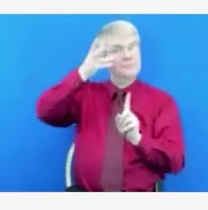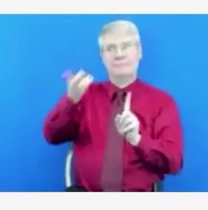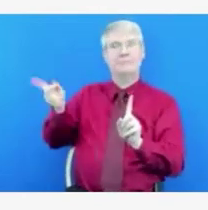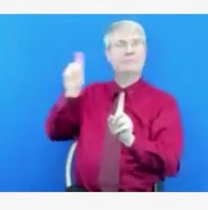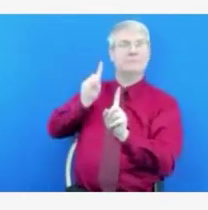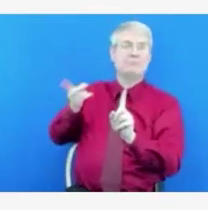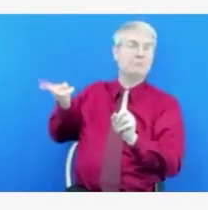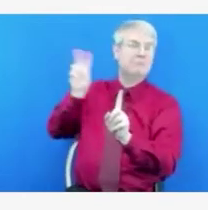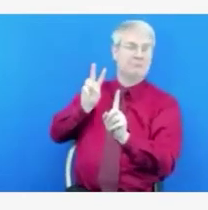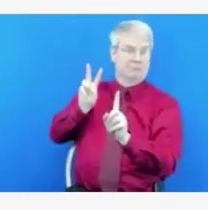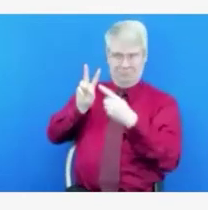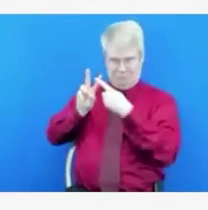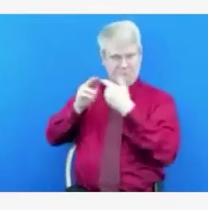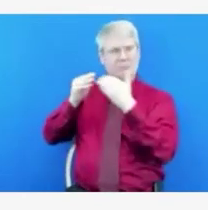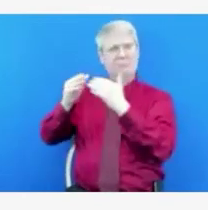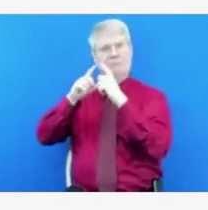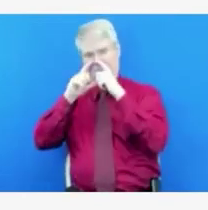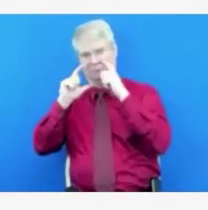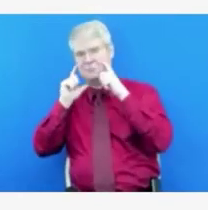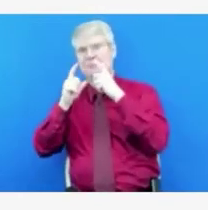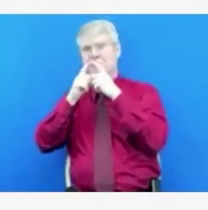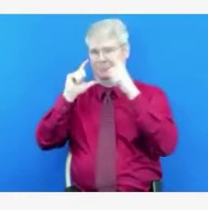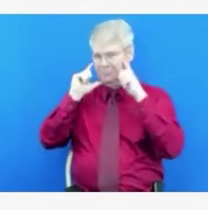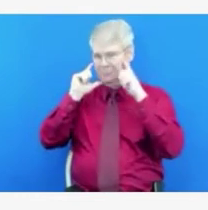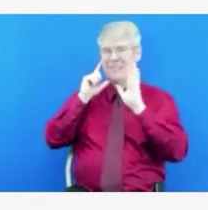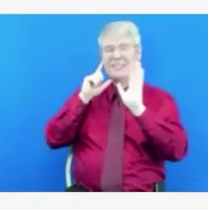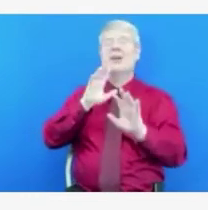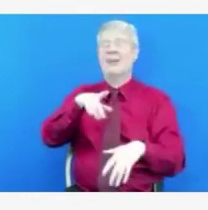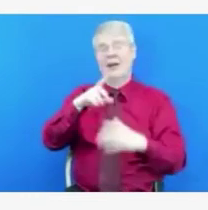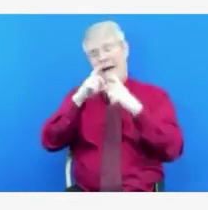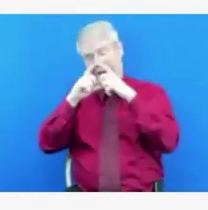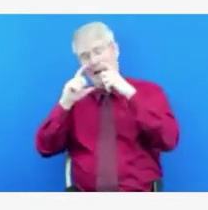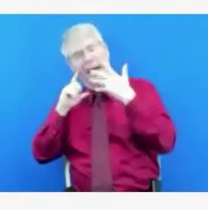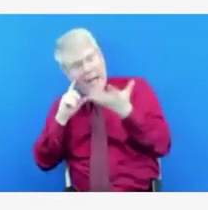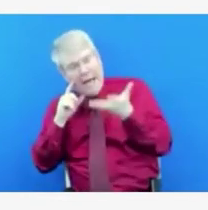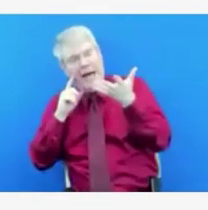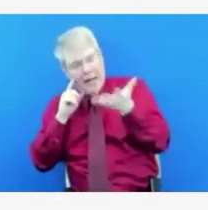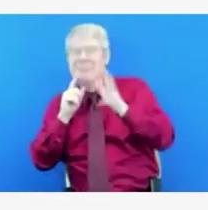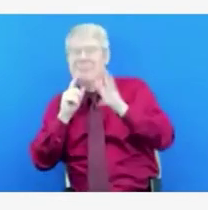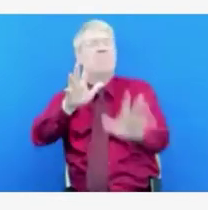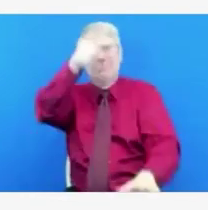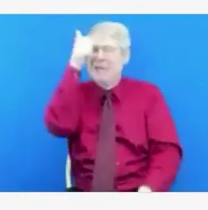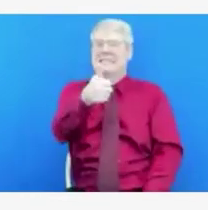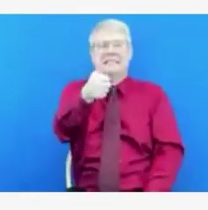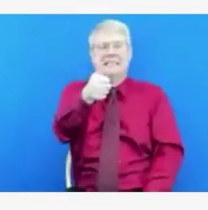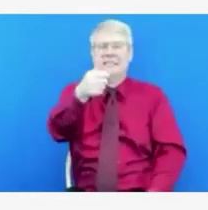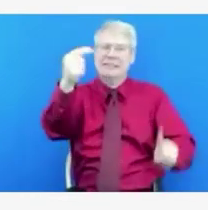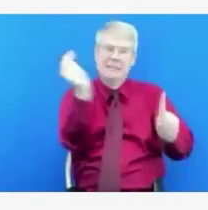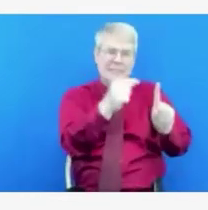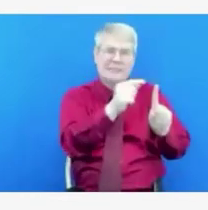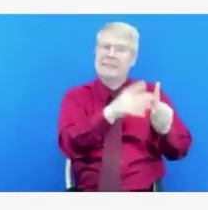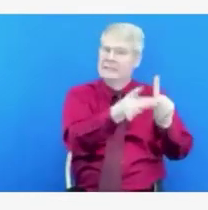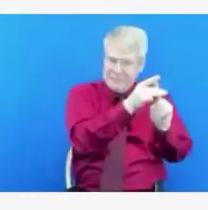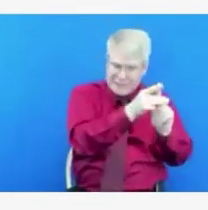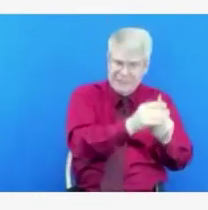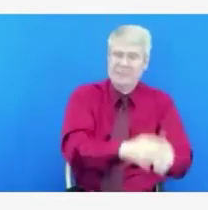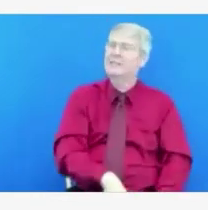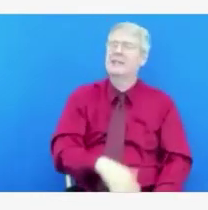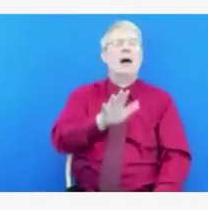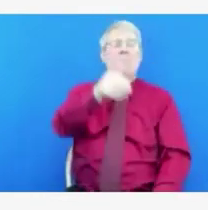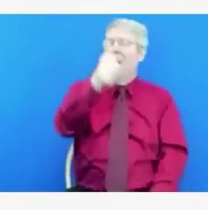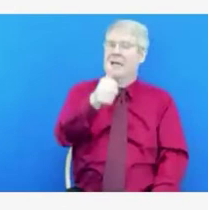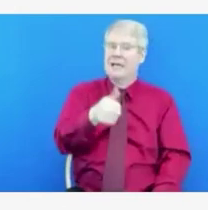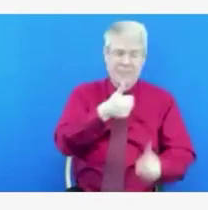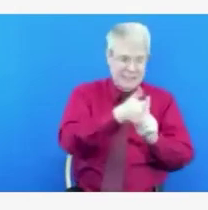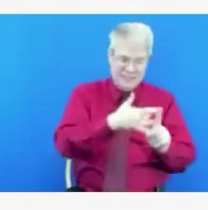Get vaccinated. Wear a mask in crowded environments. Stay home if you're sick and get tested. These are the same messages we keep saying.